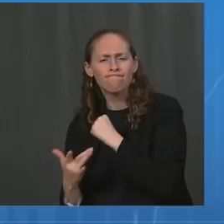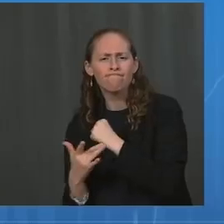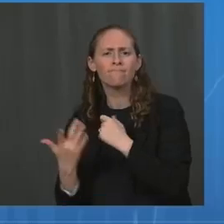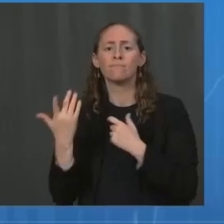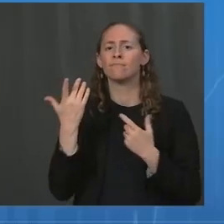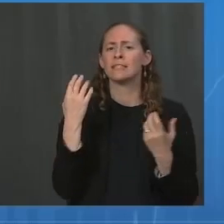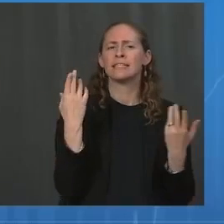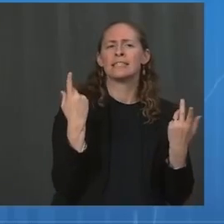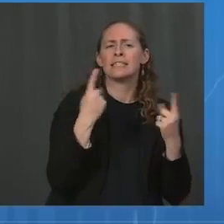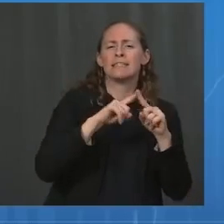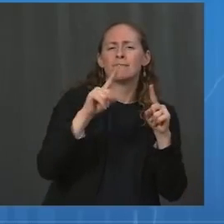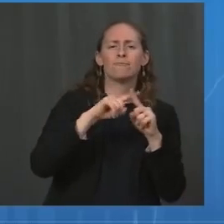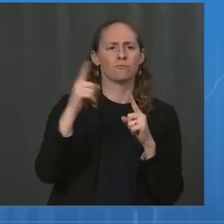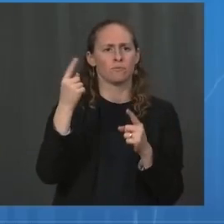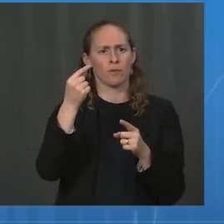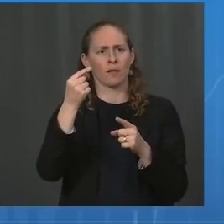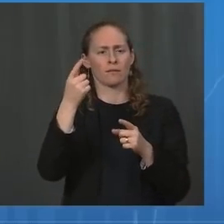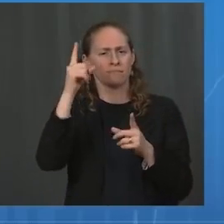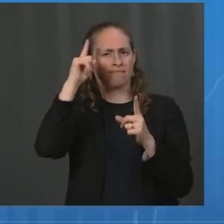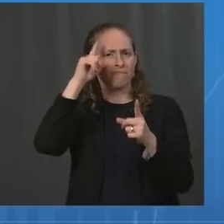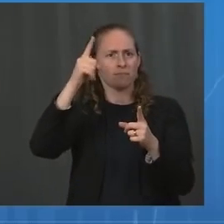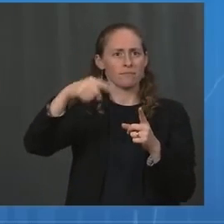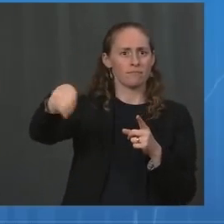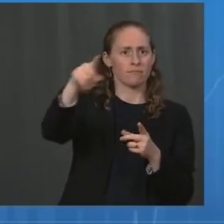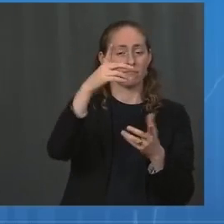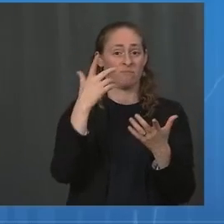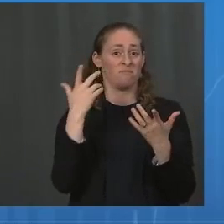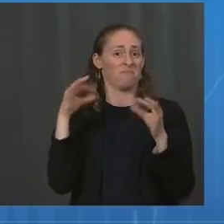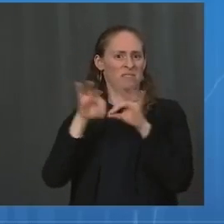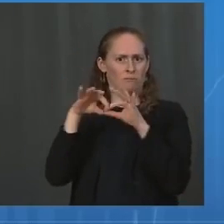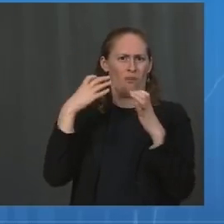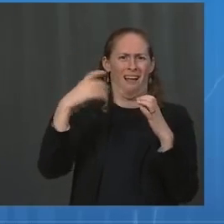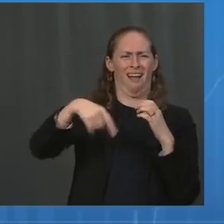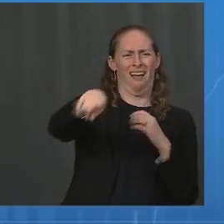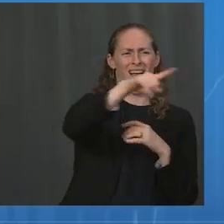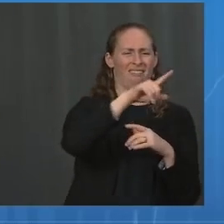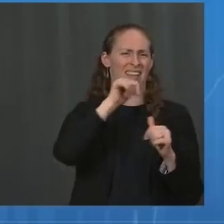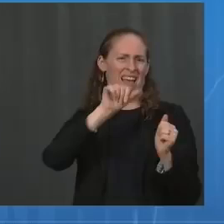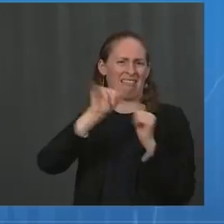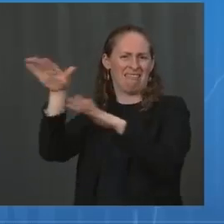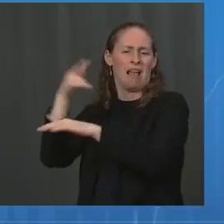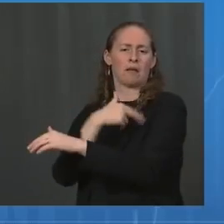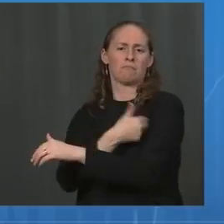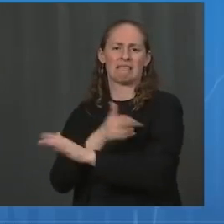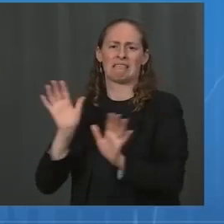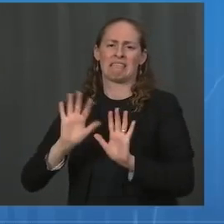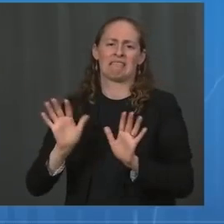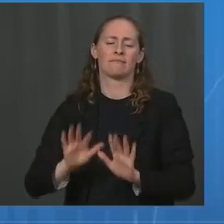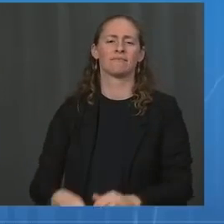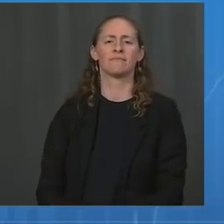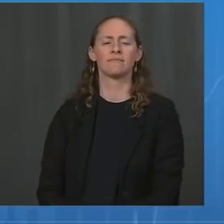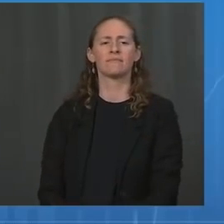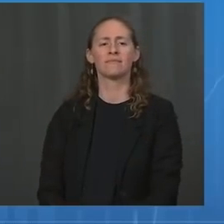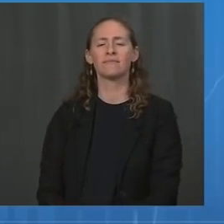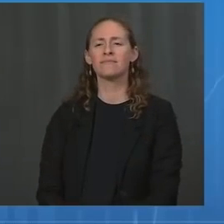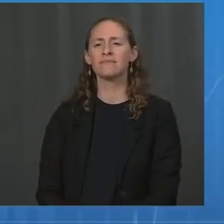people out of the hospital and save lives. Next question. Go to Zeke Miller at the Associated Press.